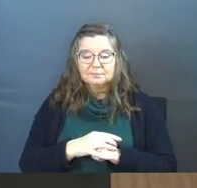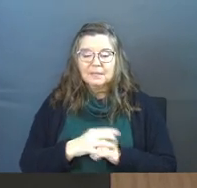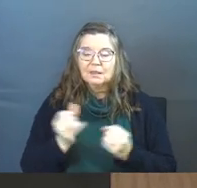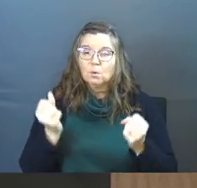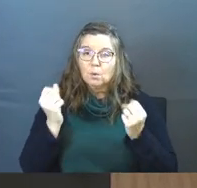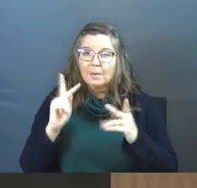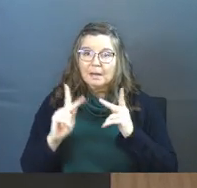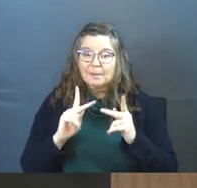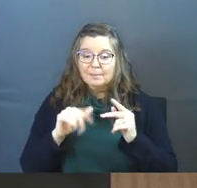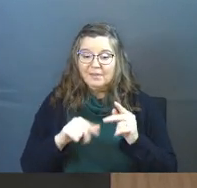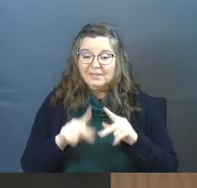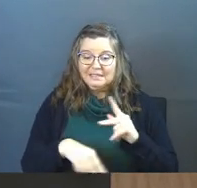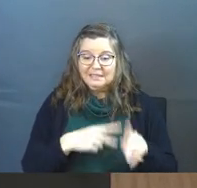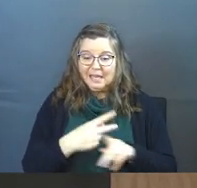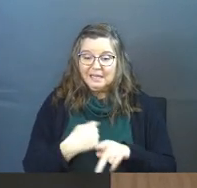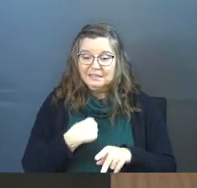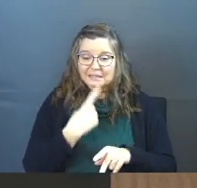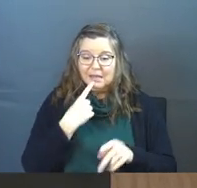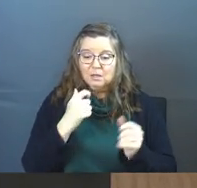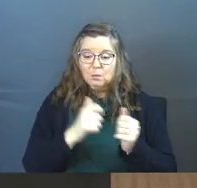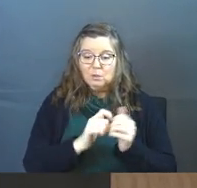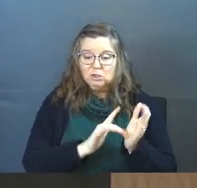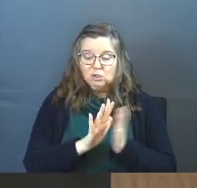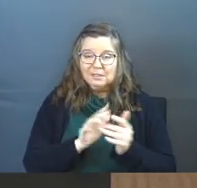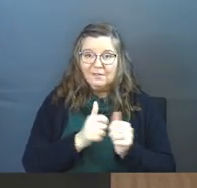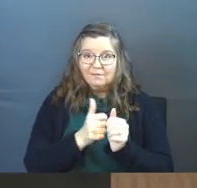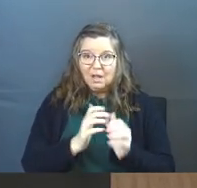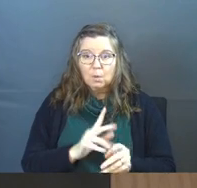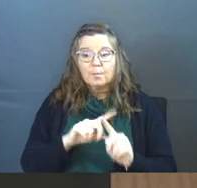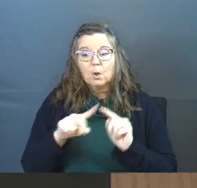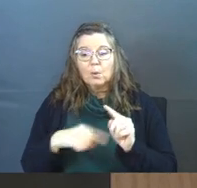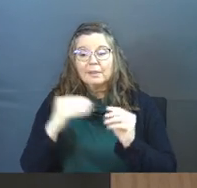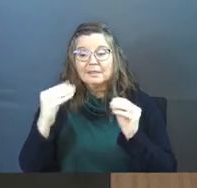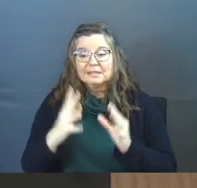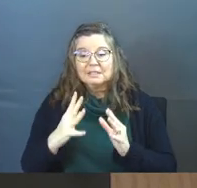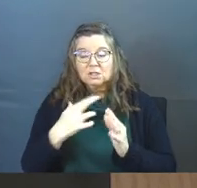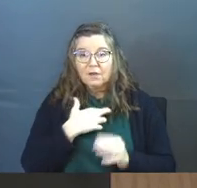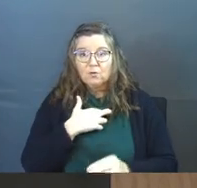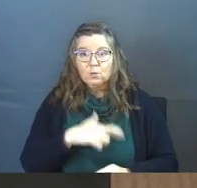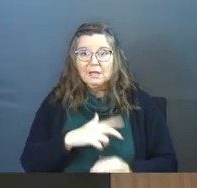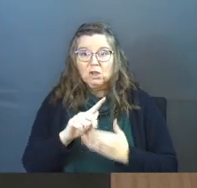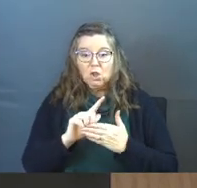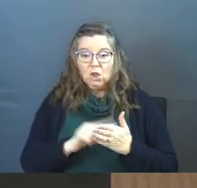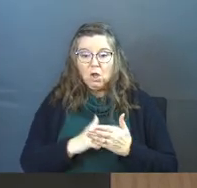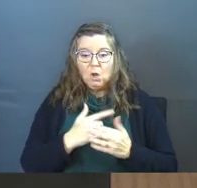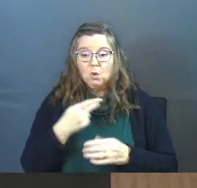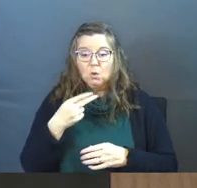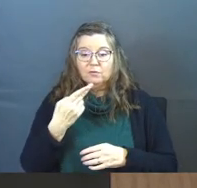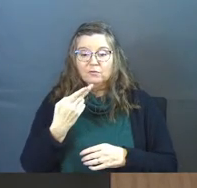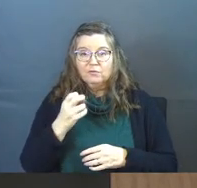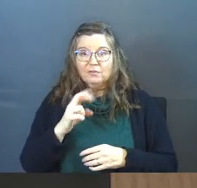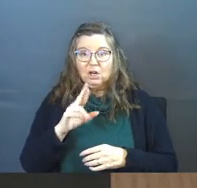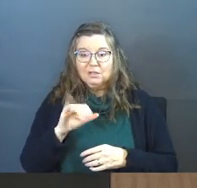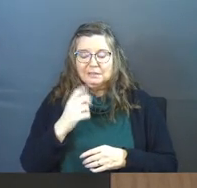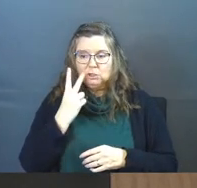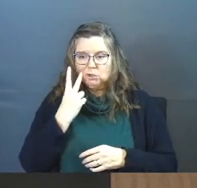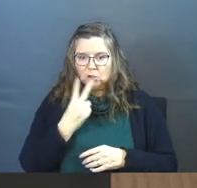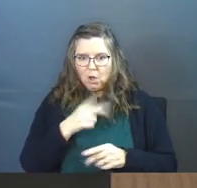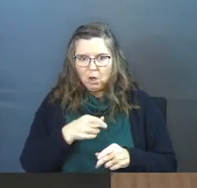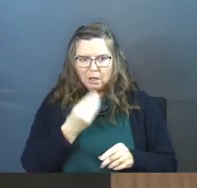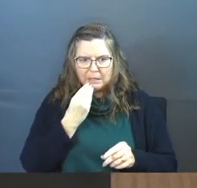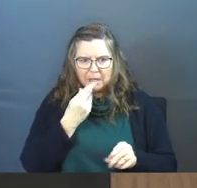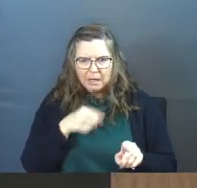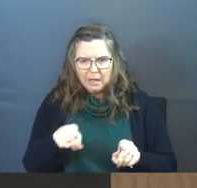There were many people of this kind, it says, among Jesus' followers. But when the teachers of religious law who were Pharisees saw Jesus